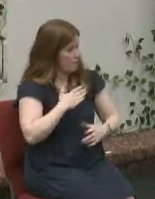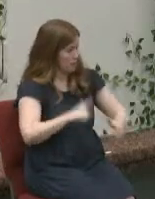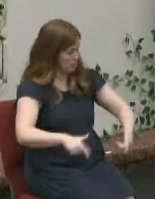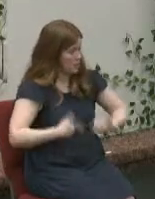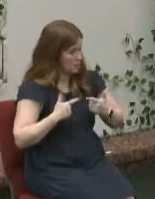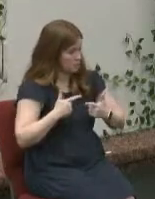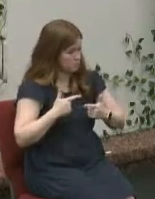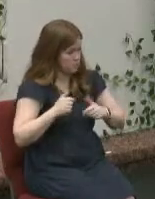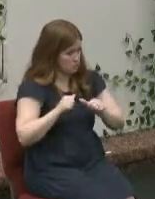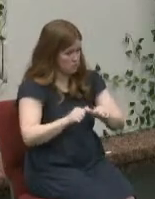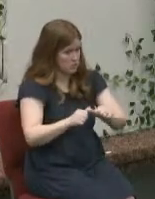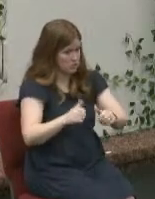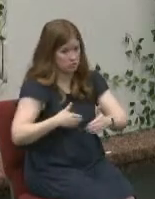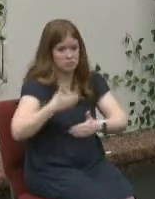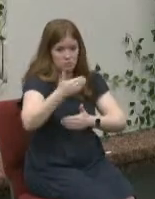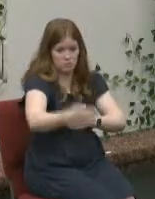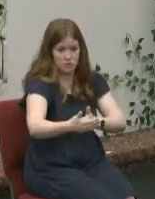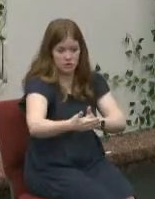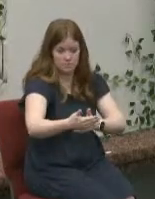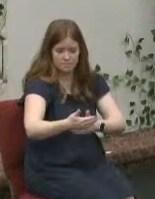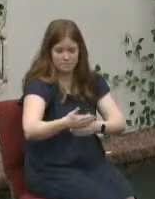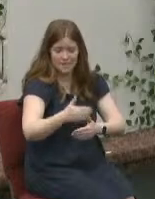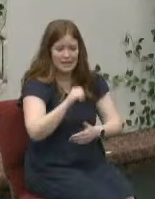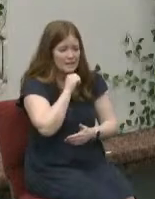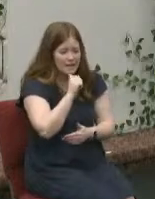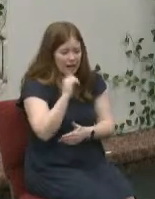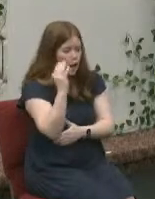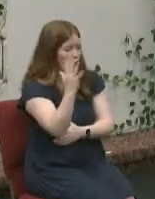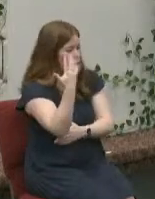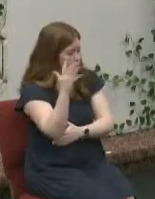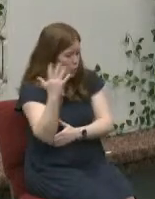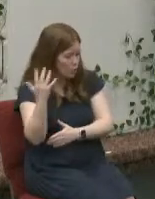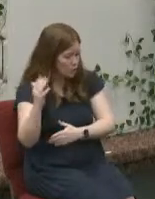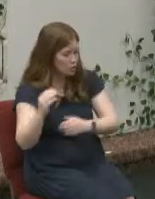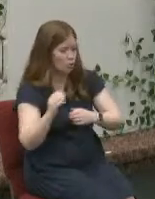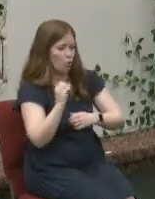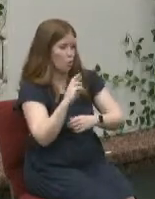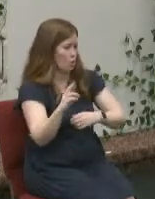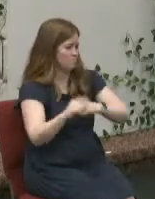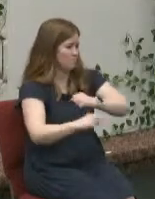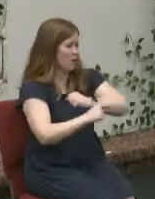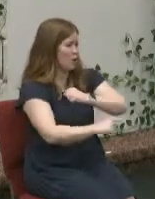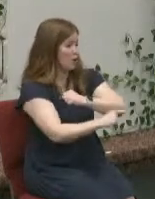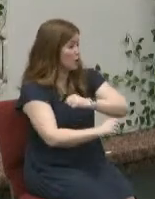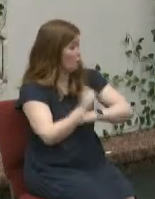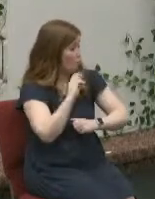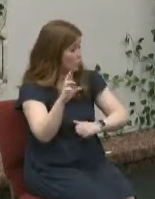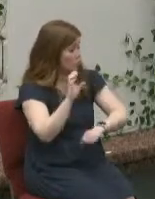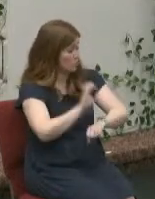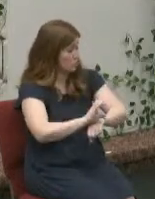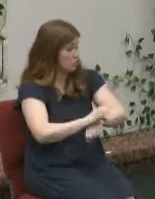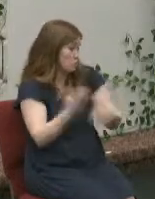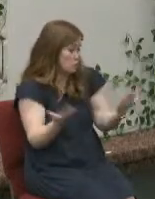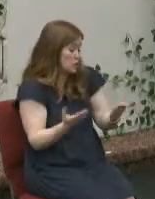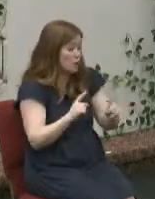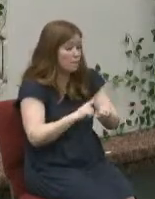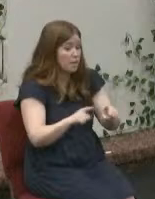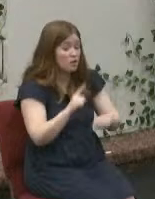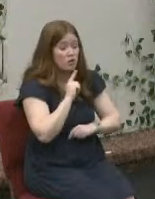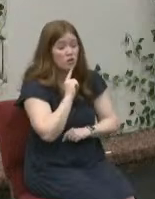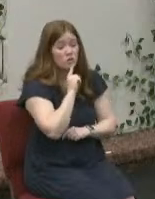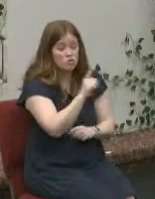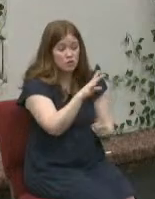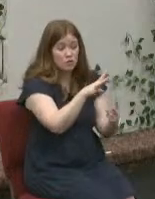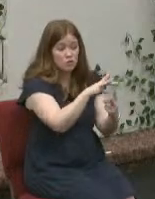it won't be in a wood or in a garden and not necessarily even in a church although we're here today the real divergence personally for you